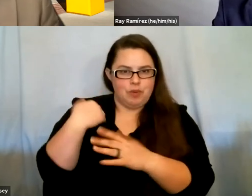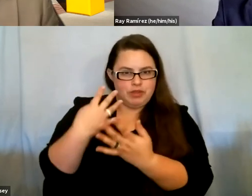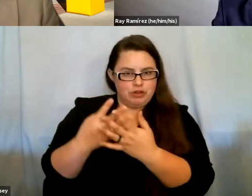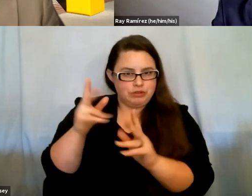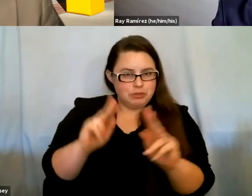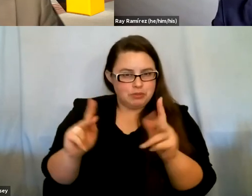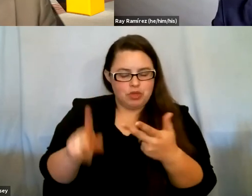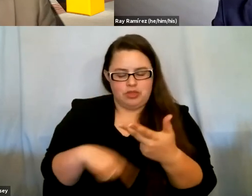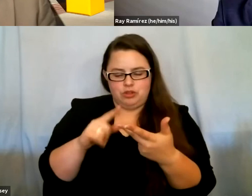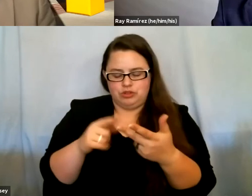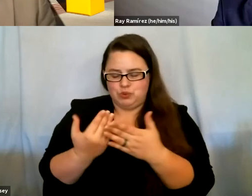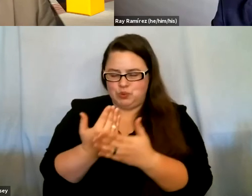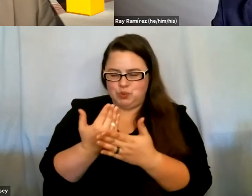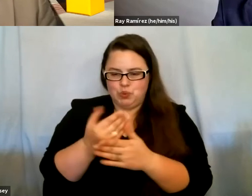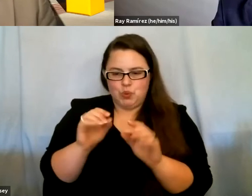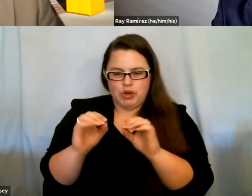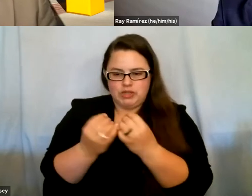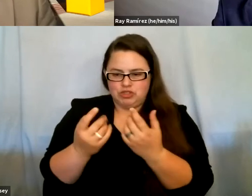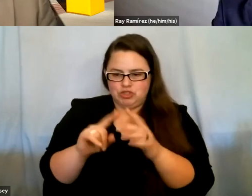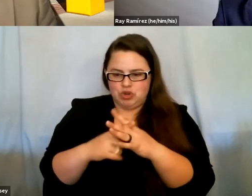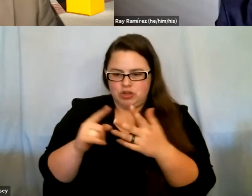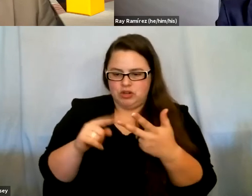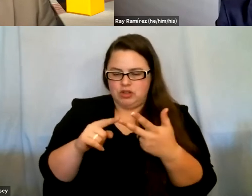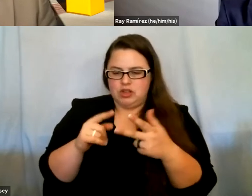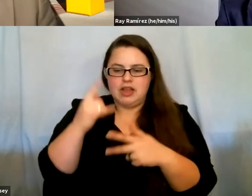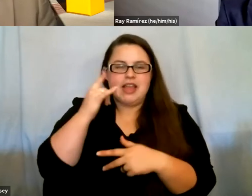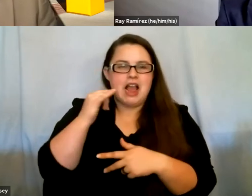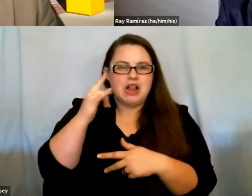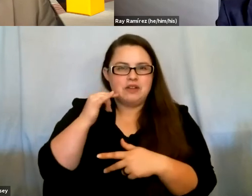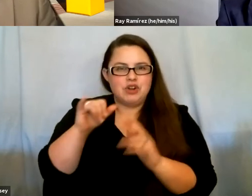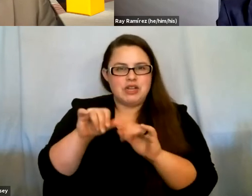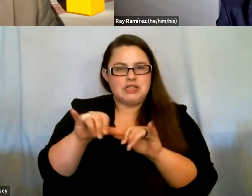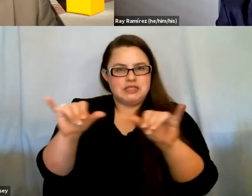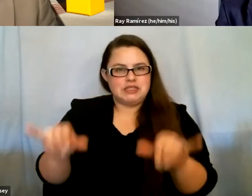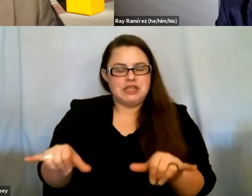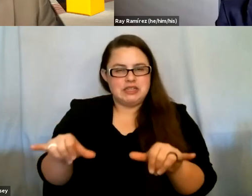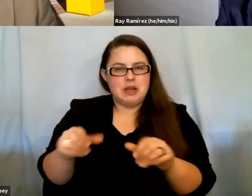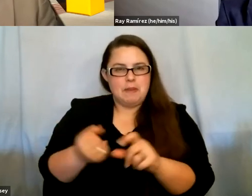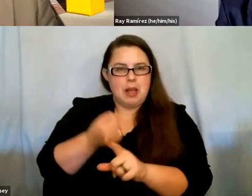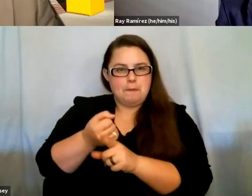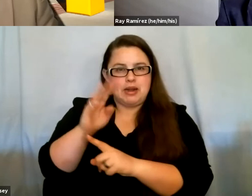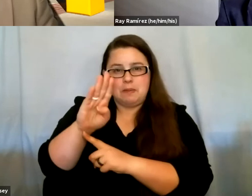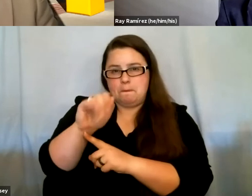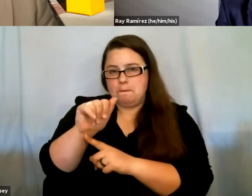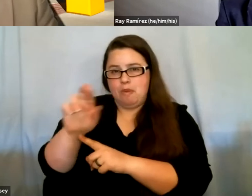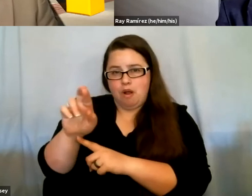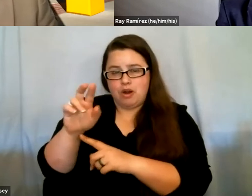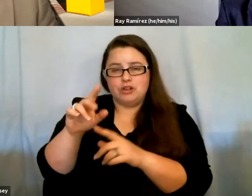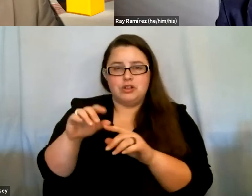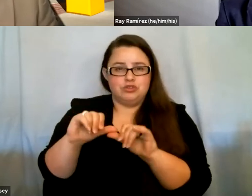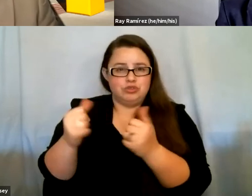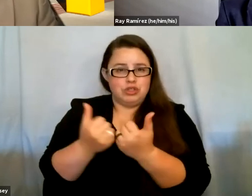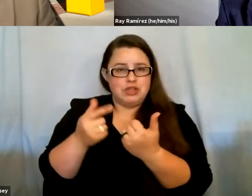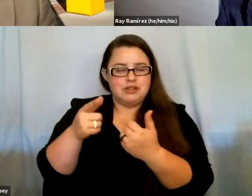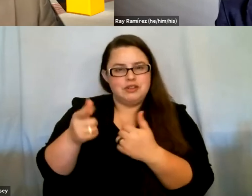there's a new organization starting up called the California System Impacted Bar Association. It was co-founded by two